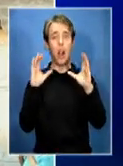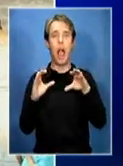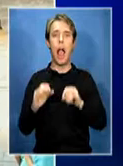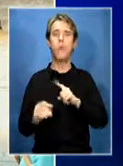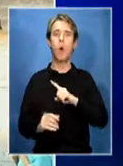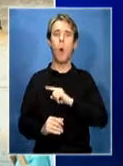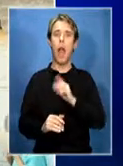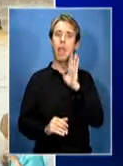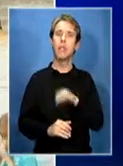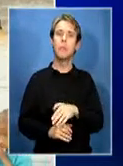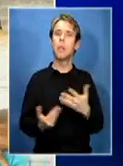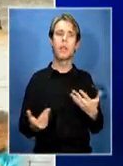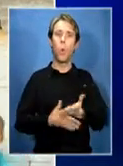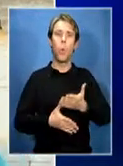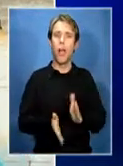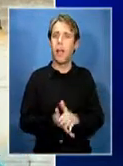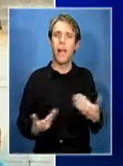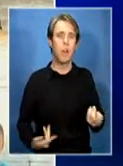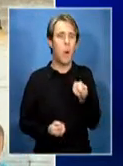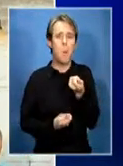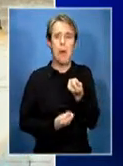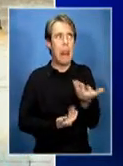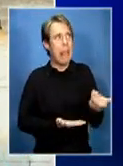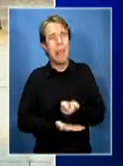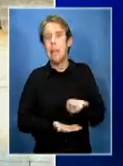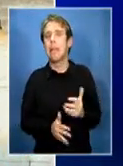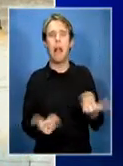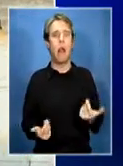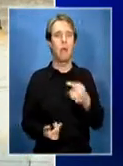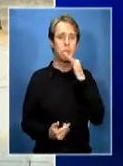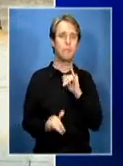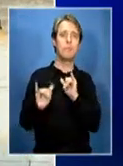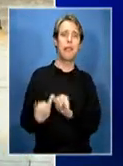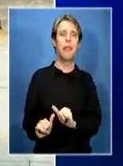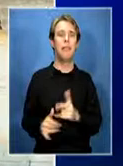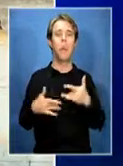all and have to make a plan for my children, so I'm now roaming just to survive.